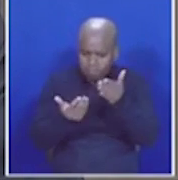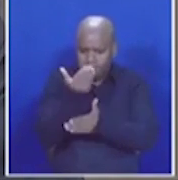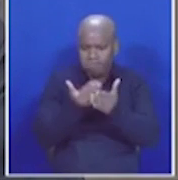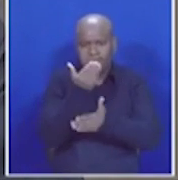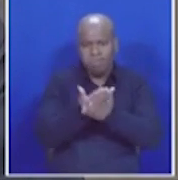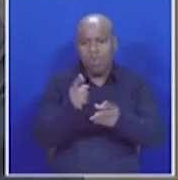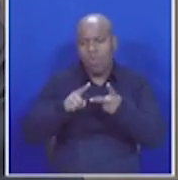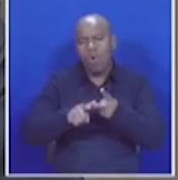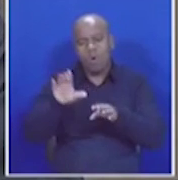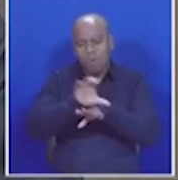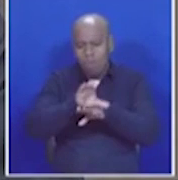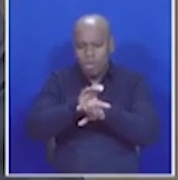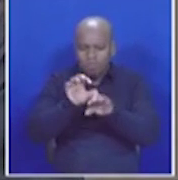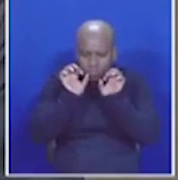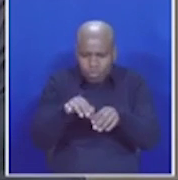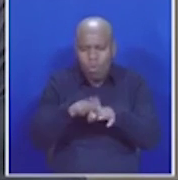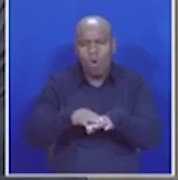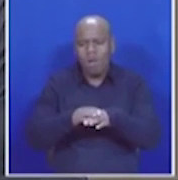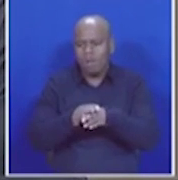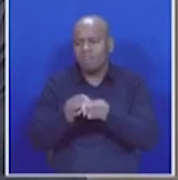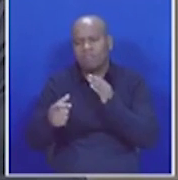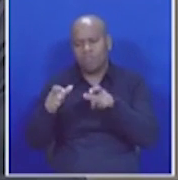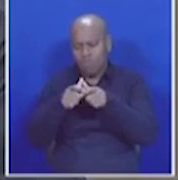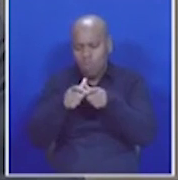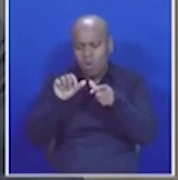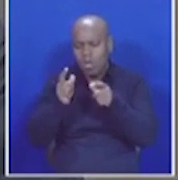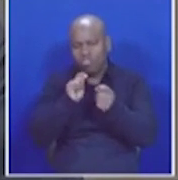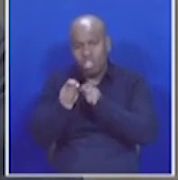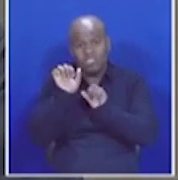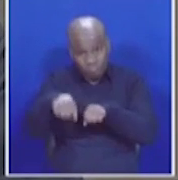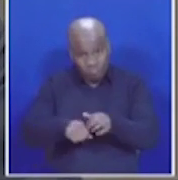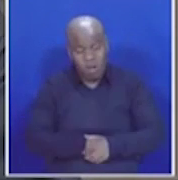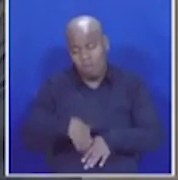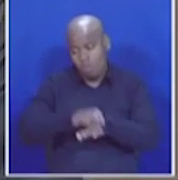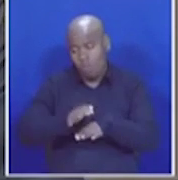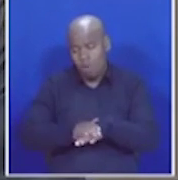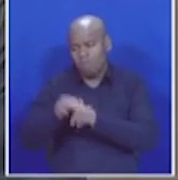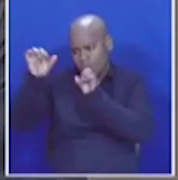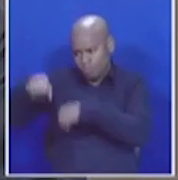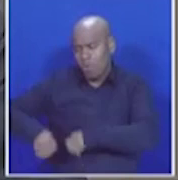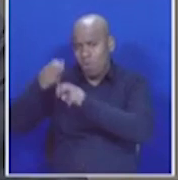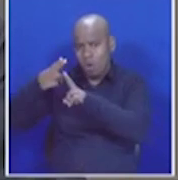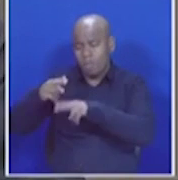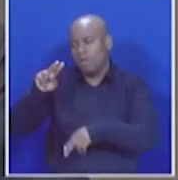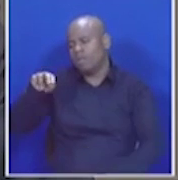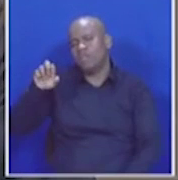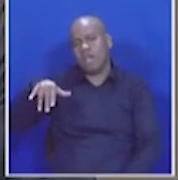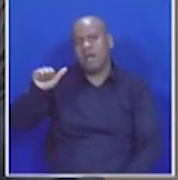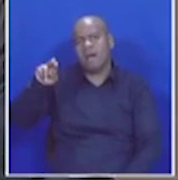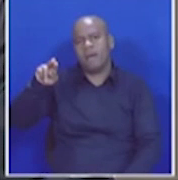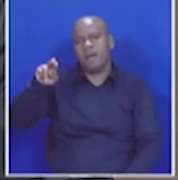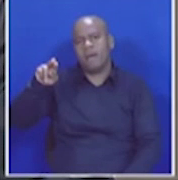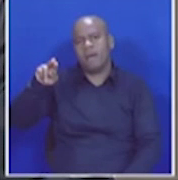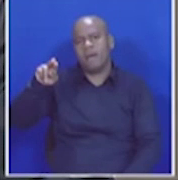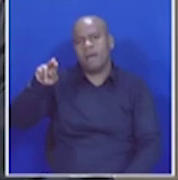automation programme of the documents. Whilst welcoming this move, and I want to agree with my brother, Honourable Nyambi, one wishes to